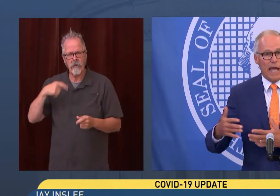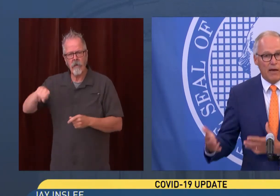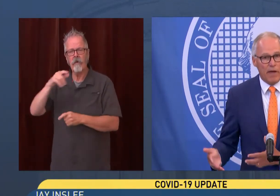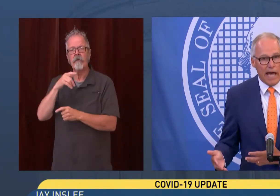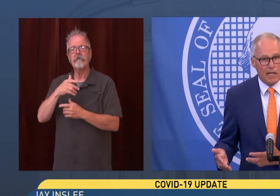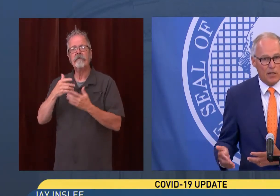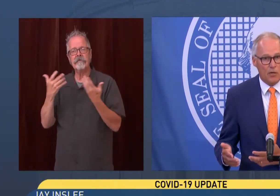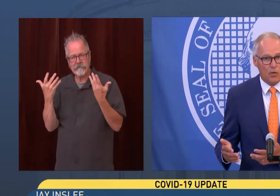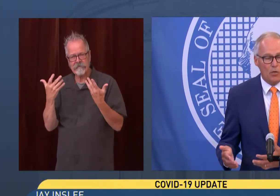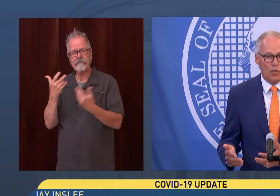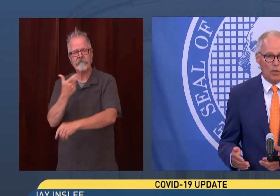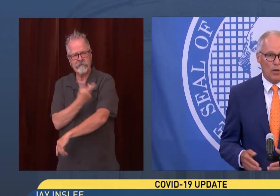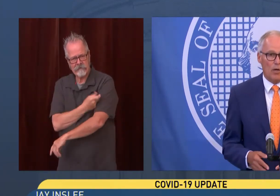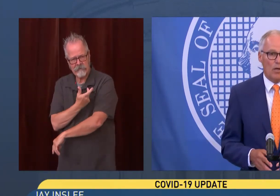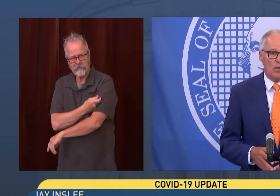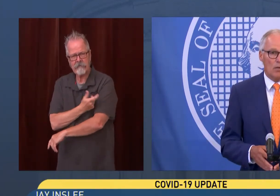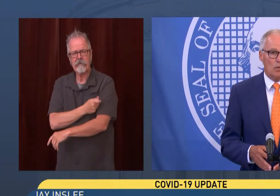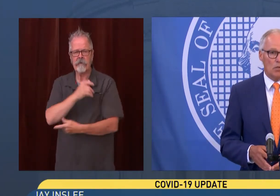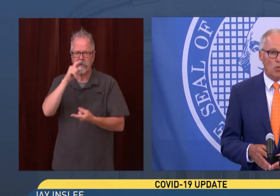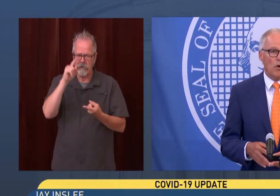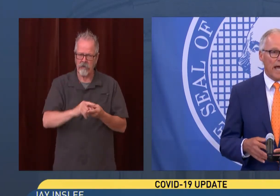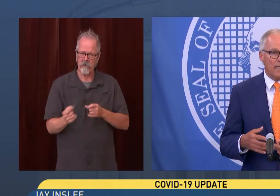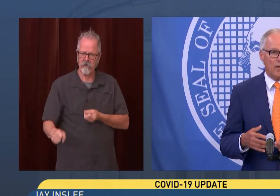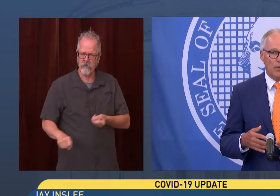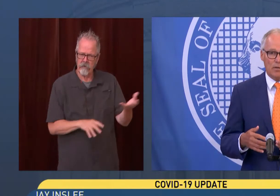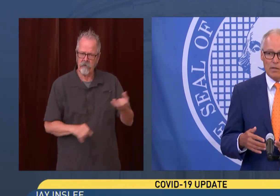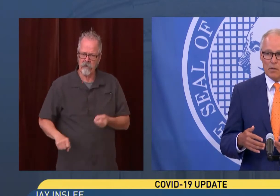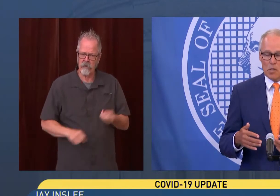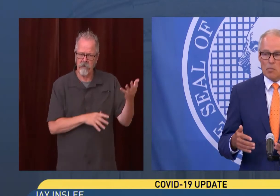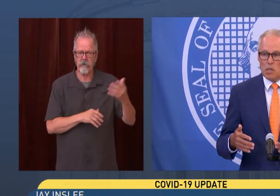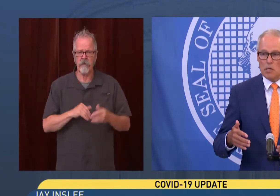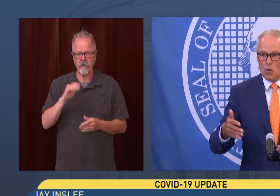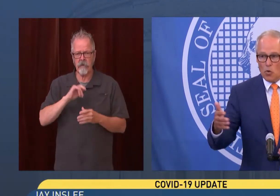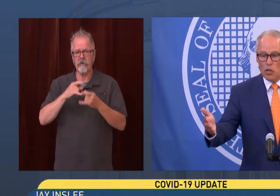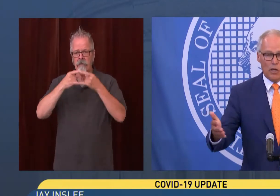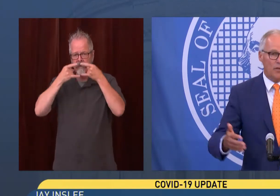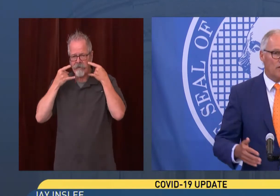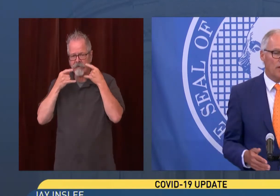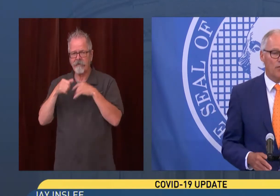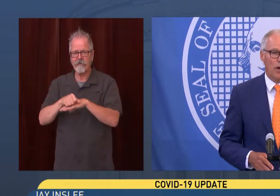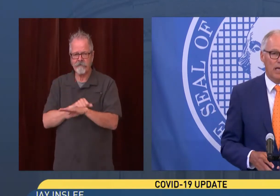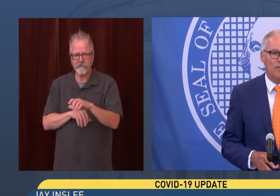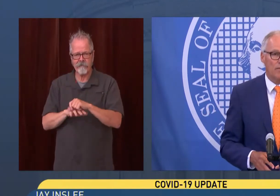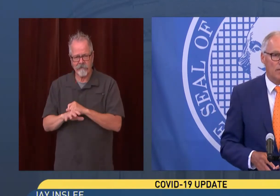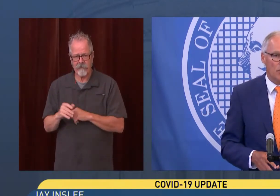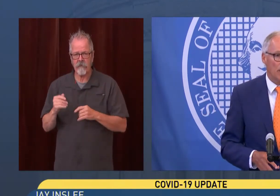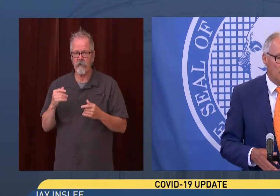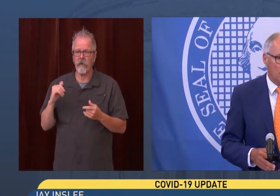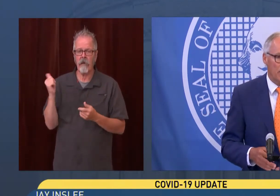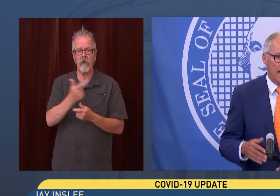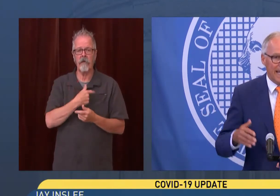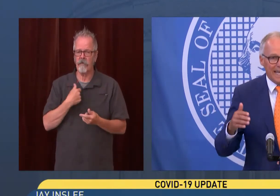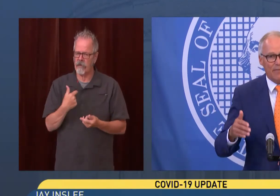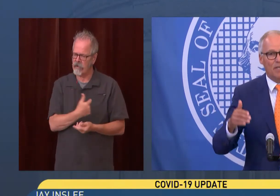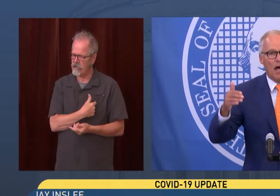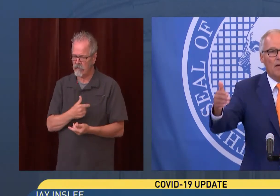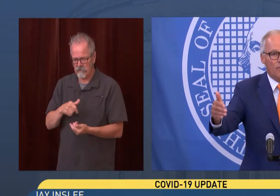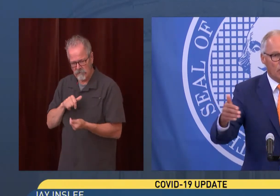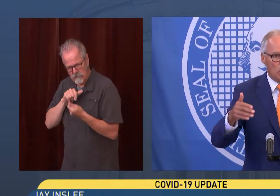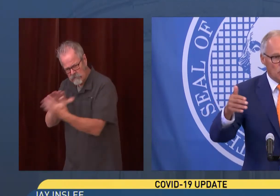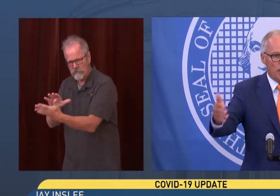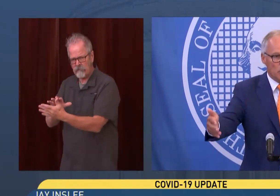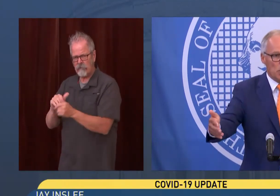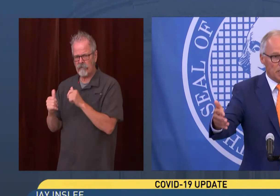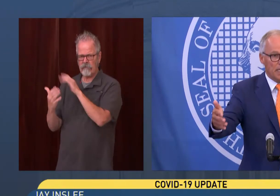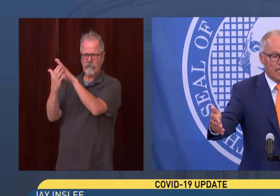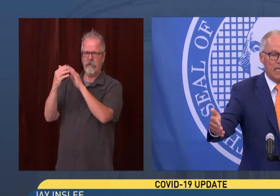is because we have acted earlier. So we're acting, in some sense, early on this fifth wave, so we can avoid that and have time